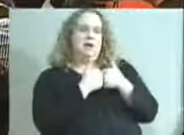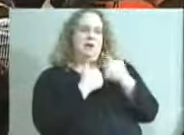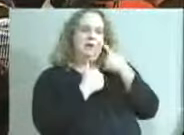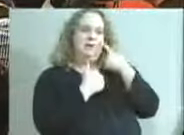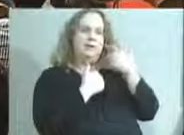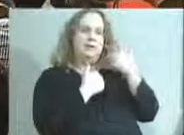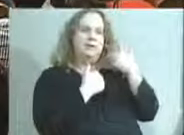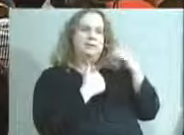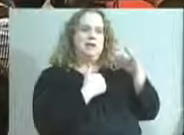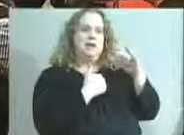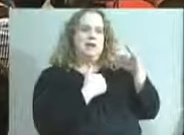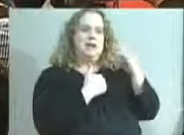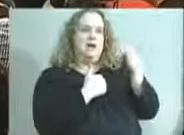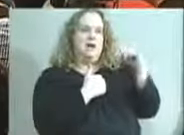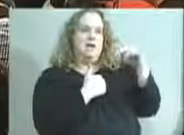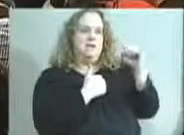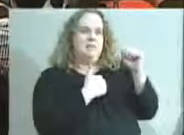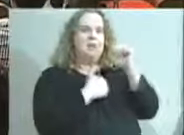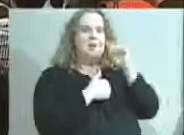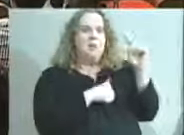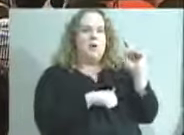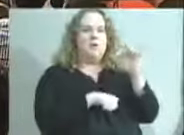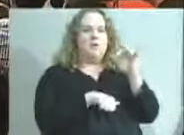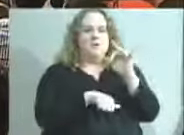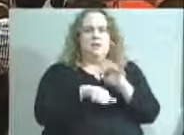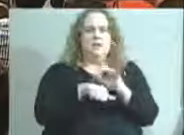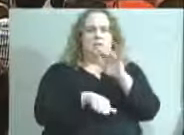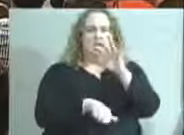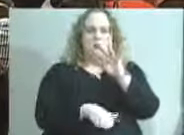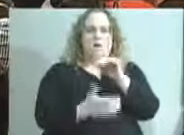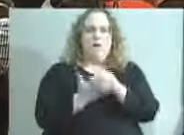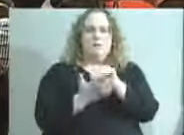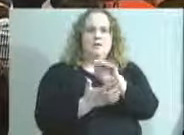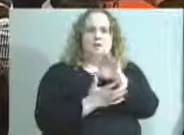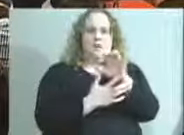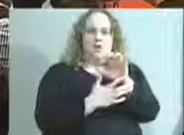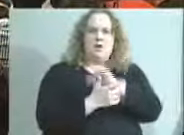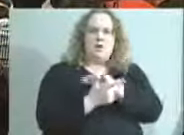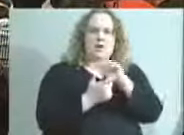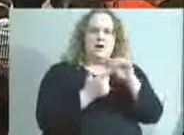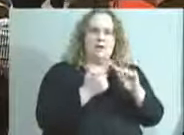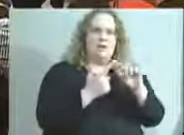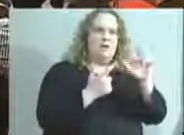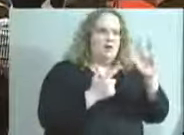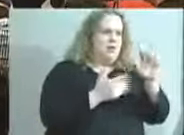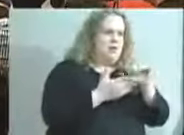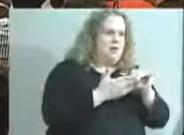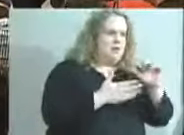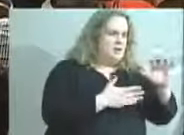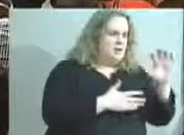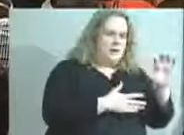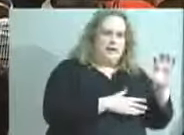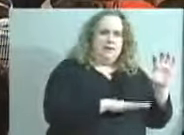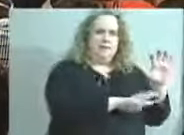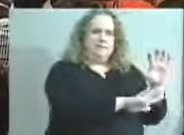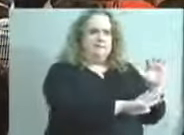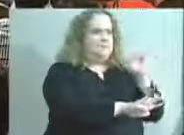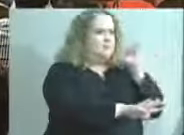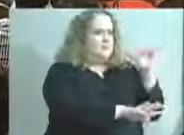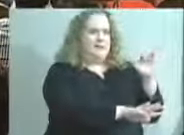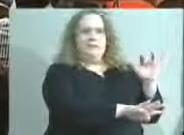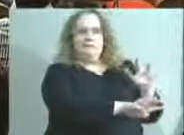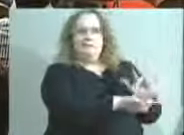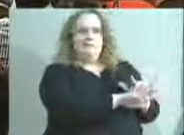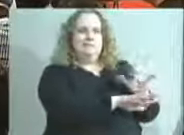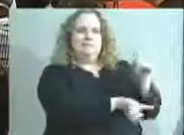JCPS will touch 4,400 of those kids. And then there's the 3,300 out there that we don't